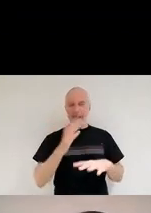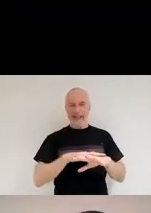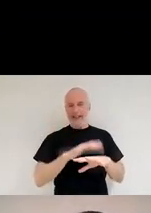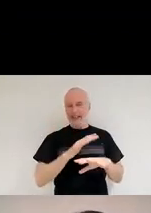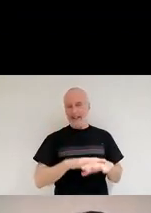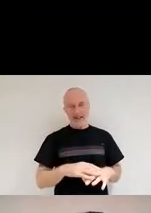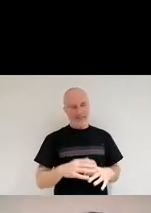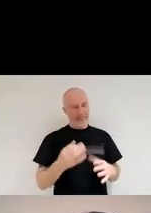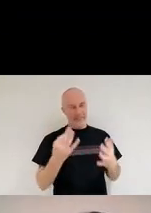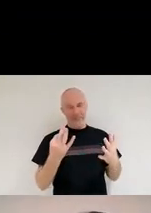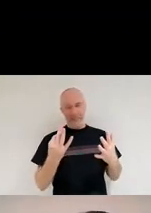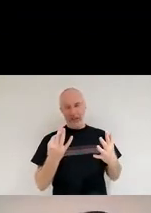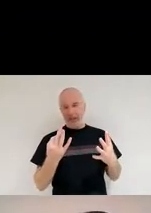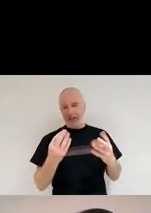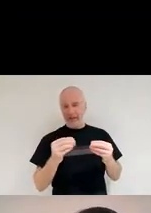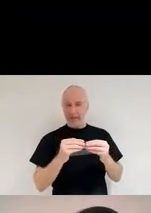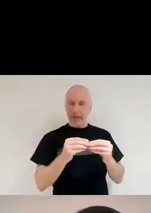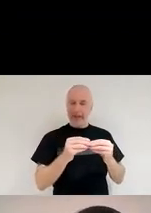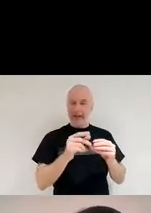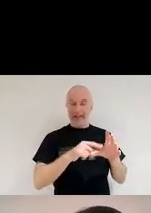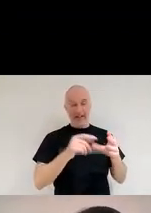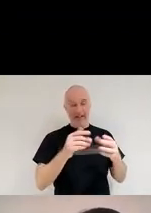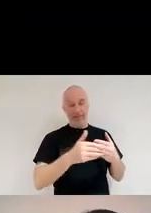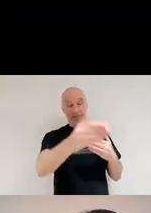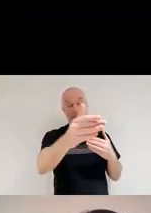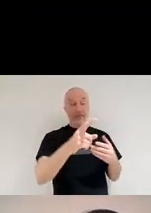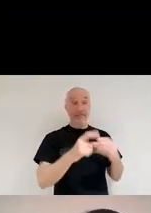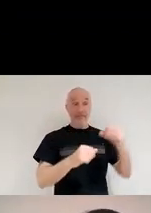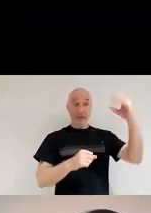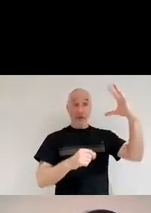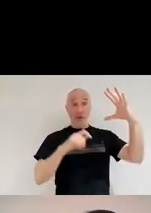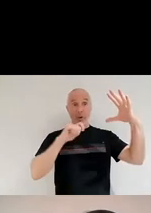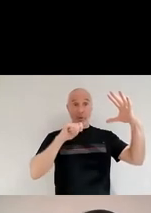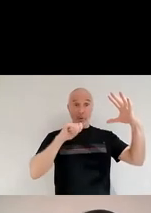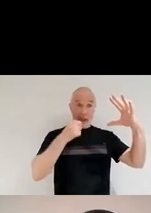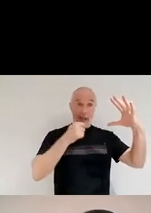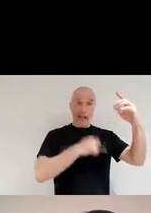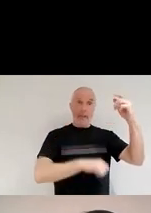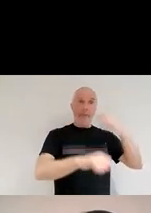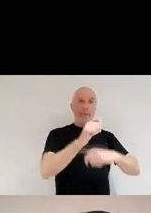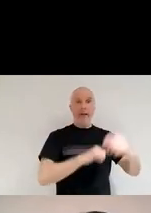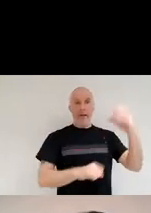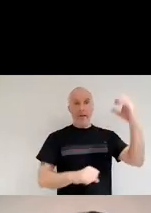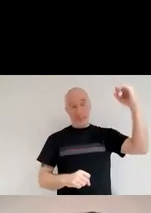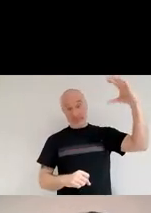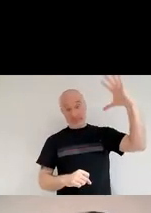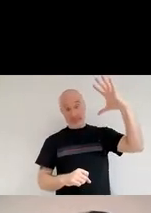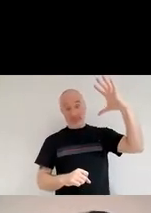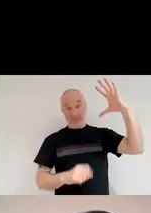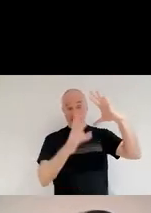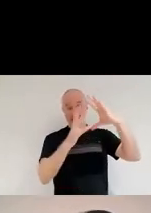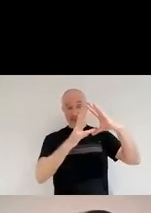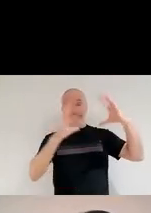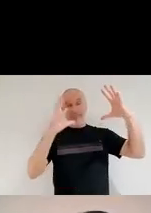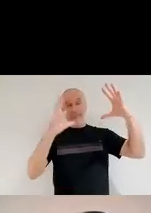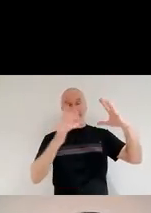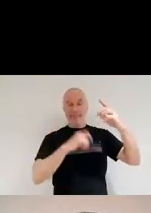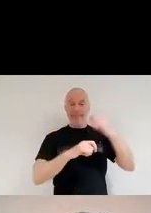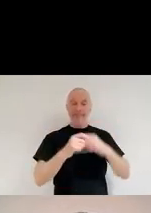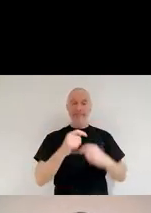but the sun is going to really become giants. And that's why we, we call it a red giant. Now, the core